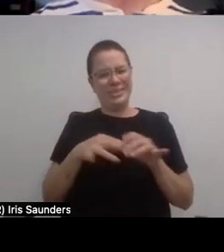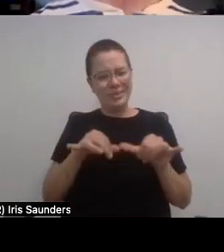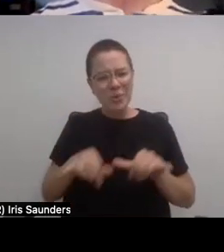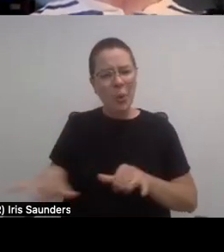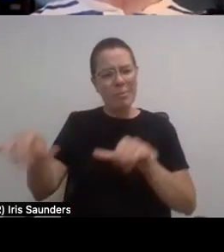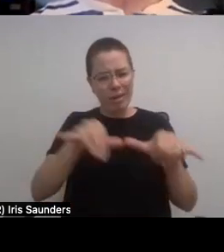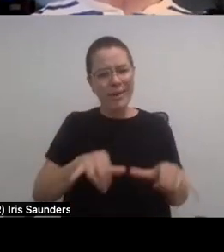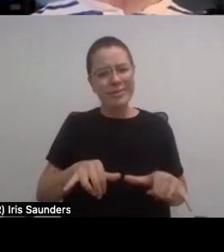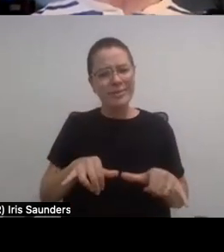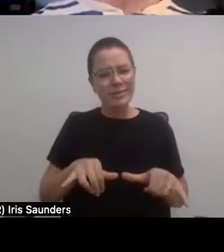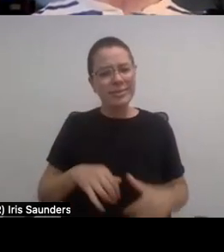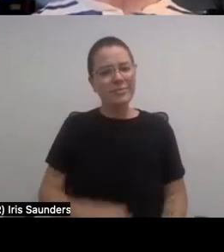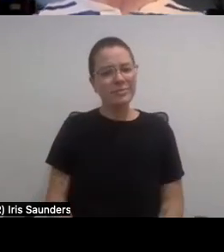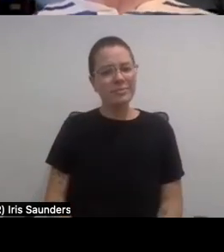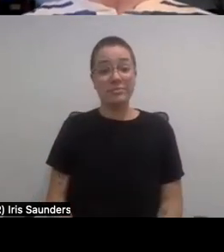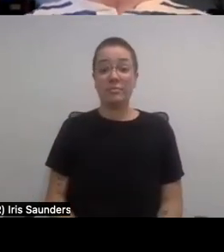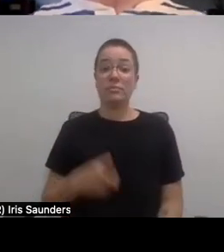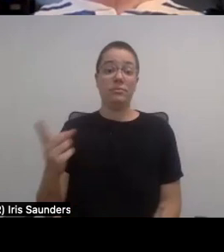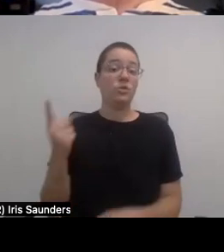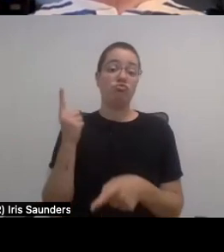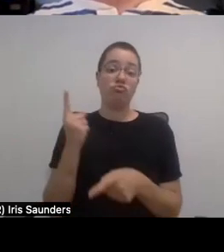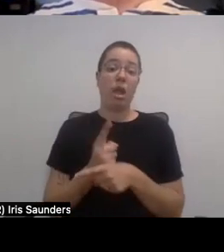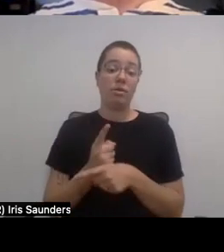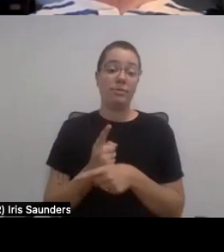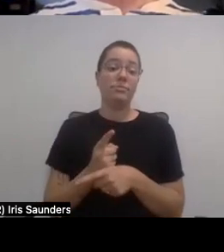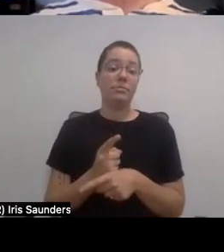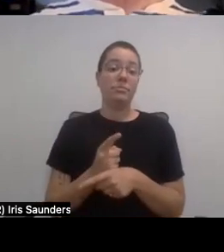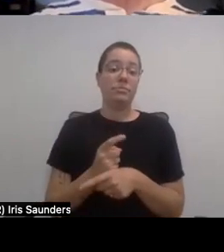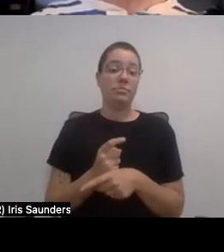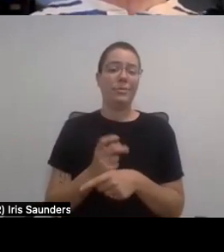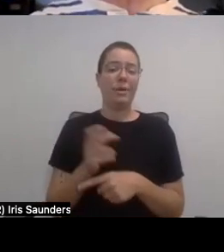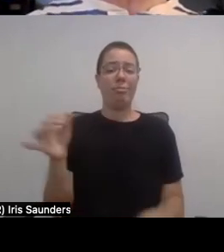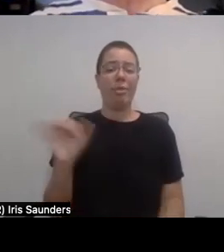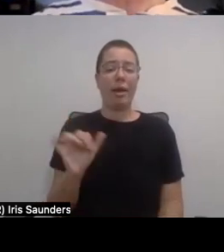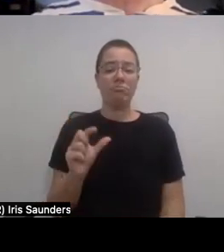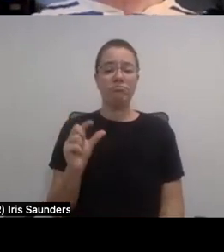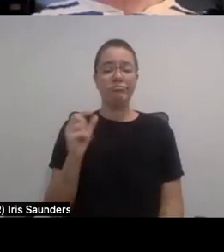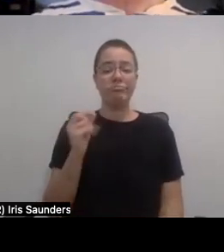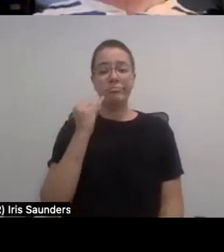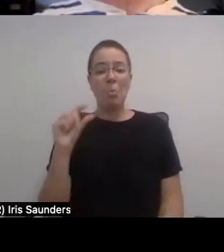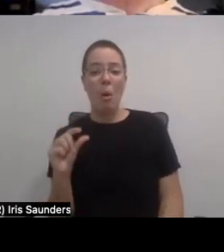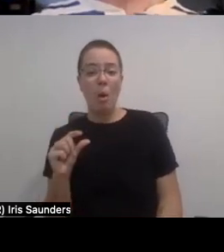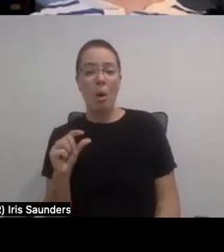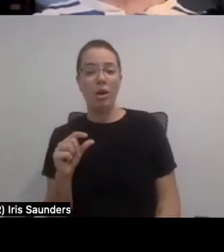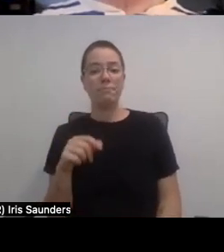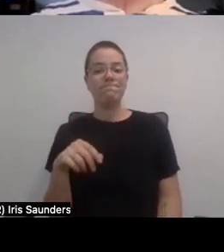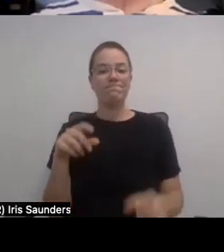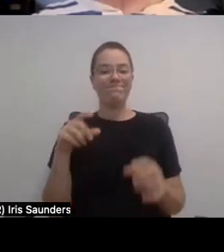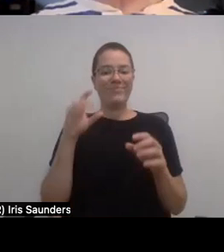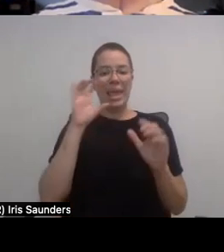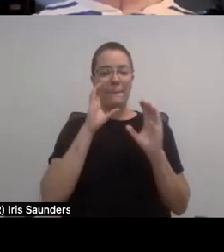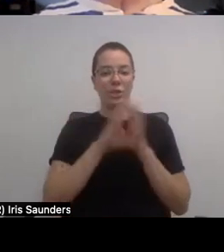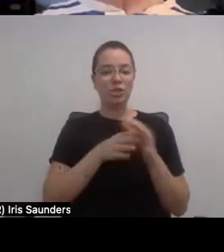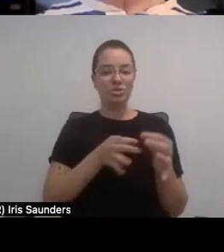So you are so right, like, even going down to like something so small. As normalizing image descriptions and making it a habit